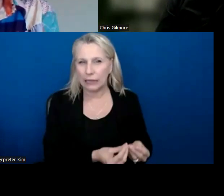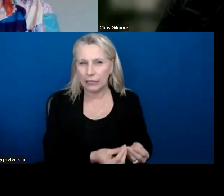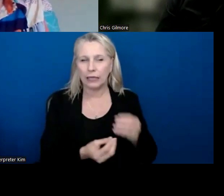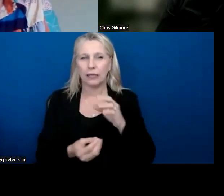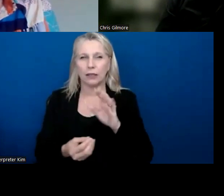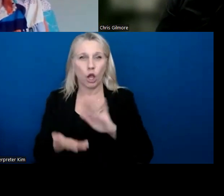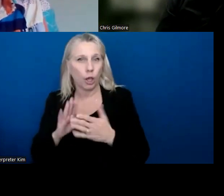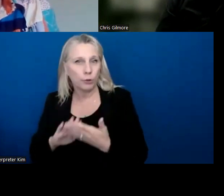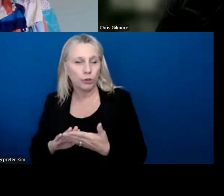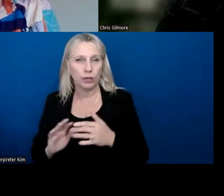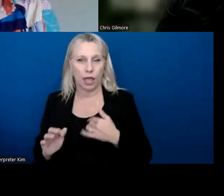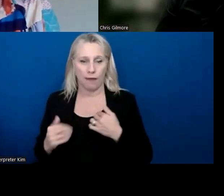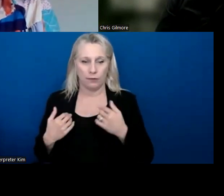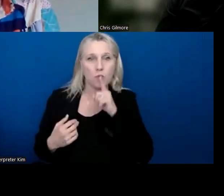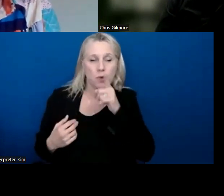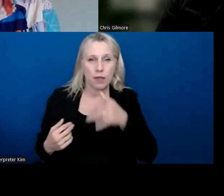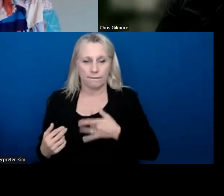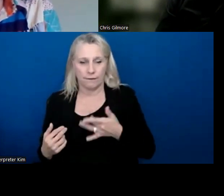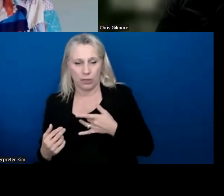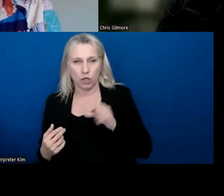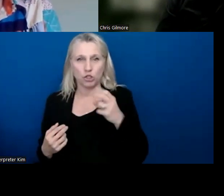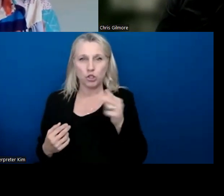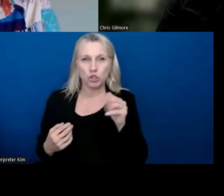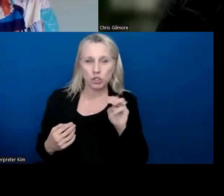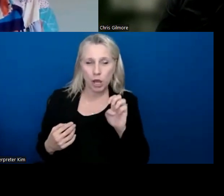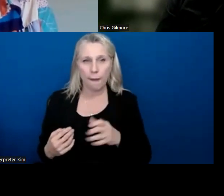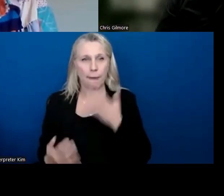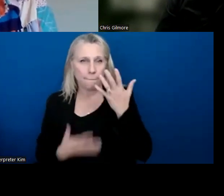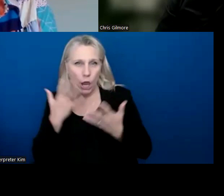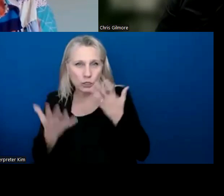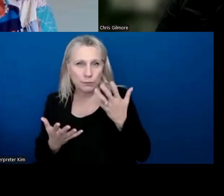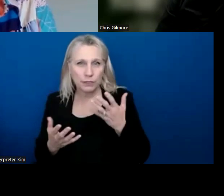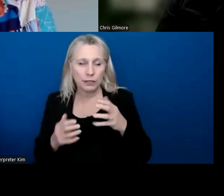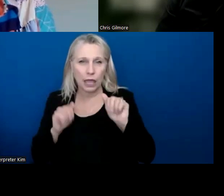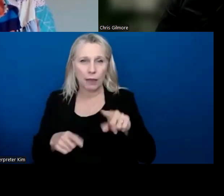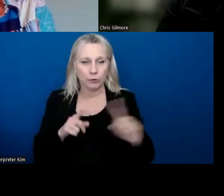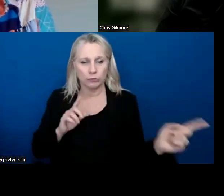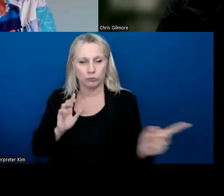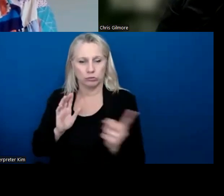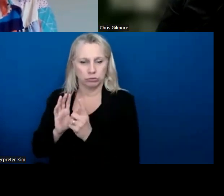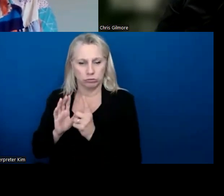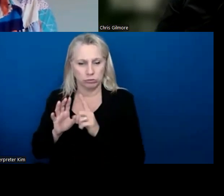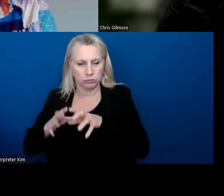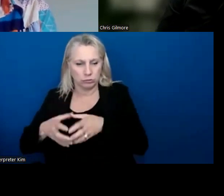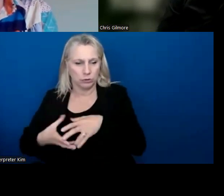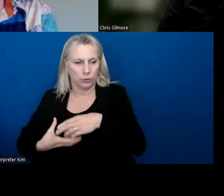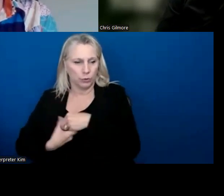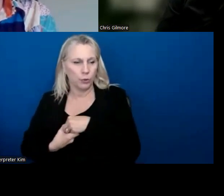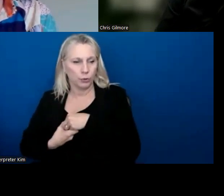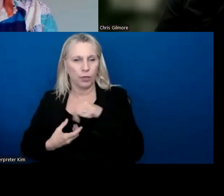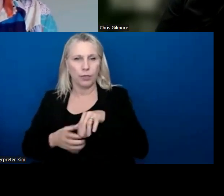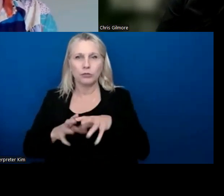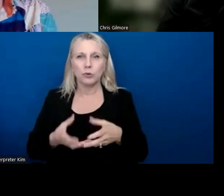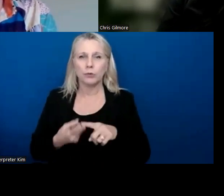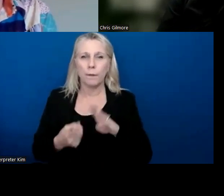having these real feelings of shame or embarrassment. So being able to come into a group like yours and be fully welcome to be